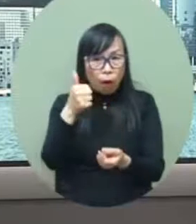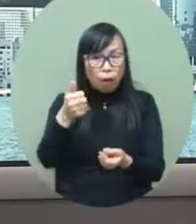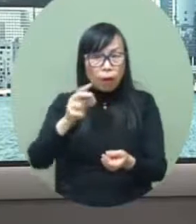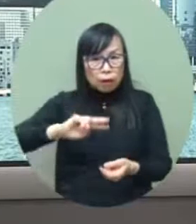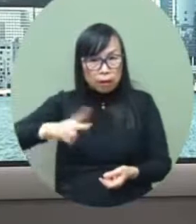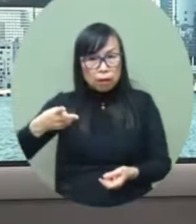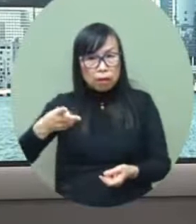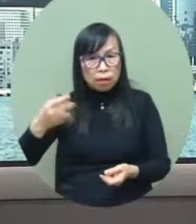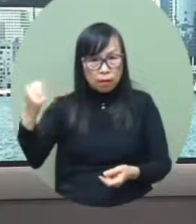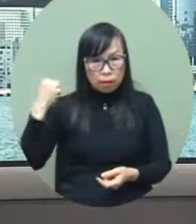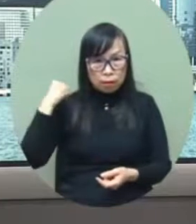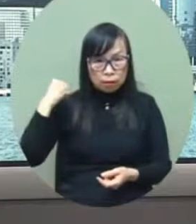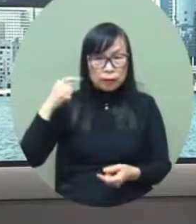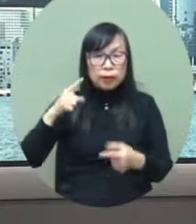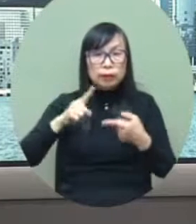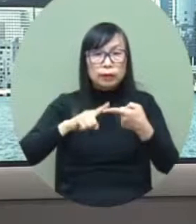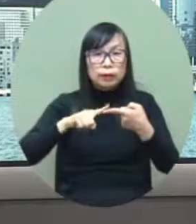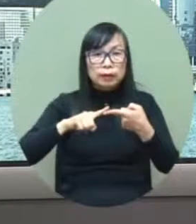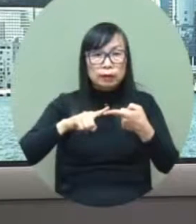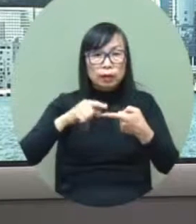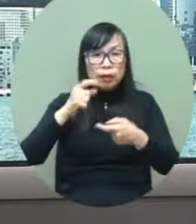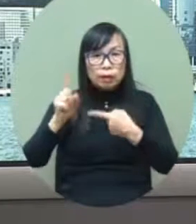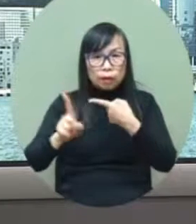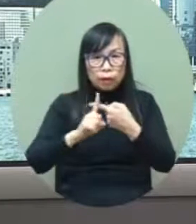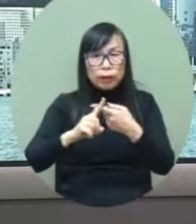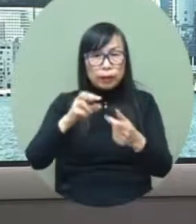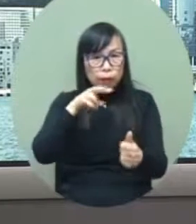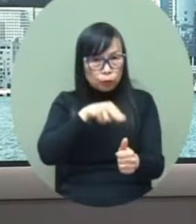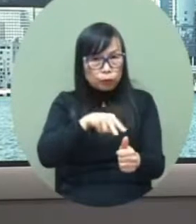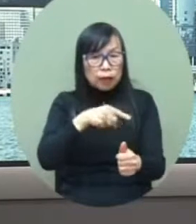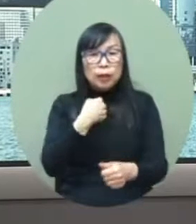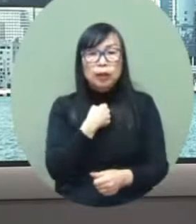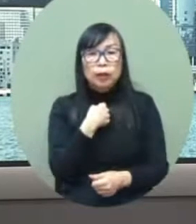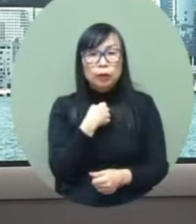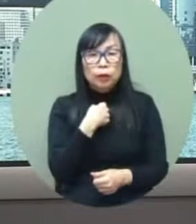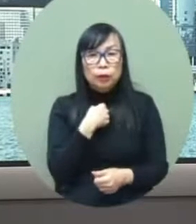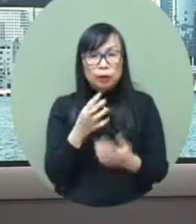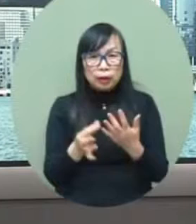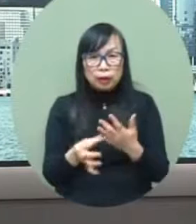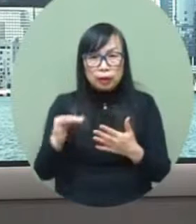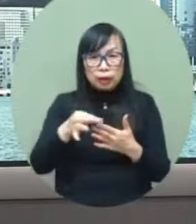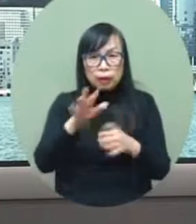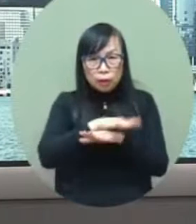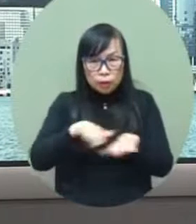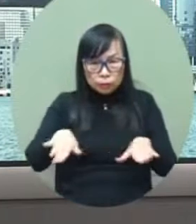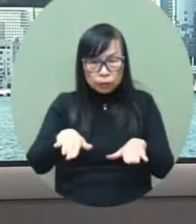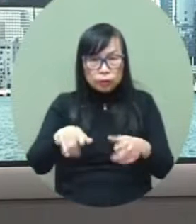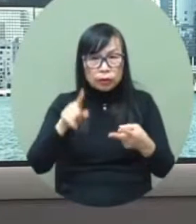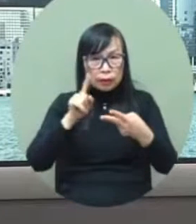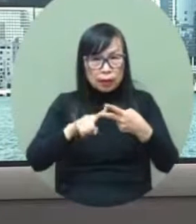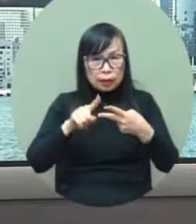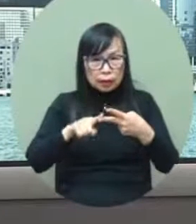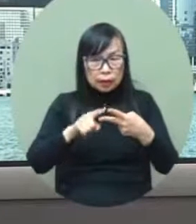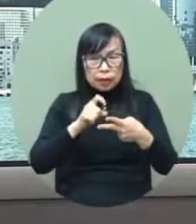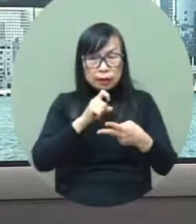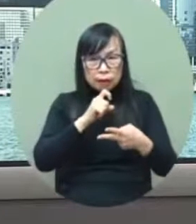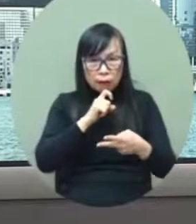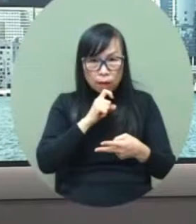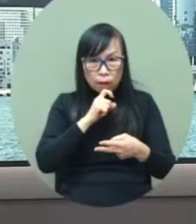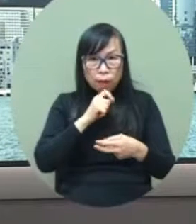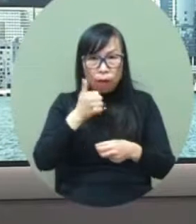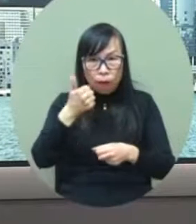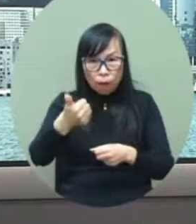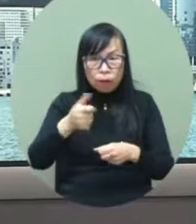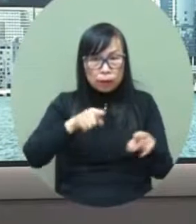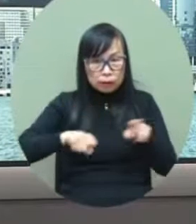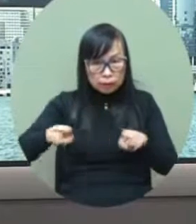to ensure we have the capacity to respond to challenges we have to manage risks enhance our safety margins